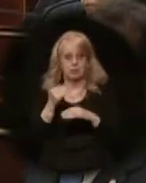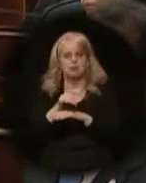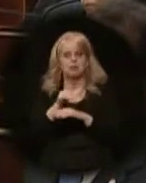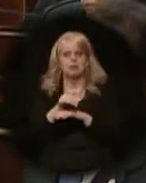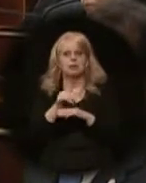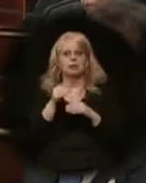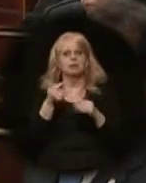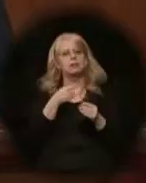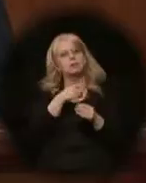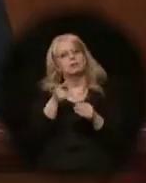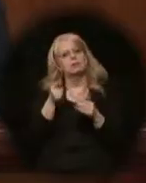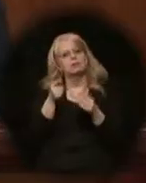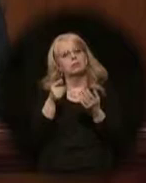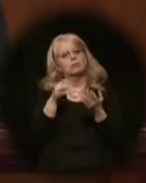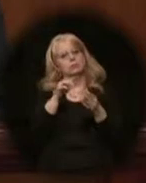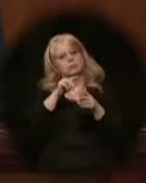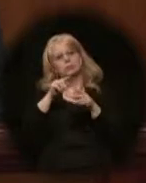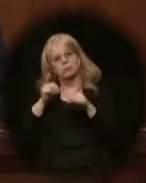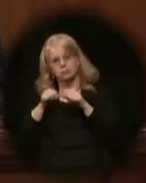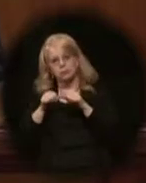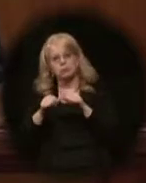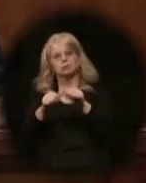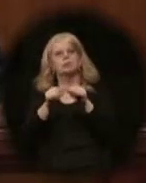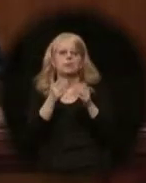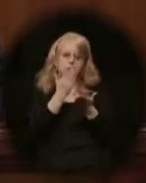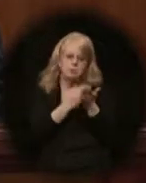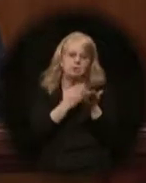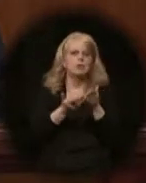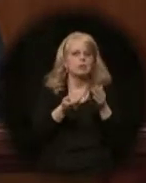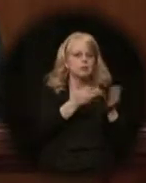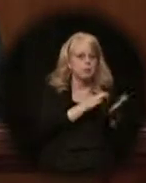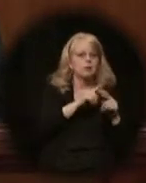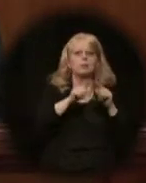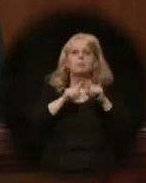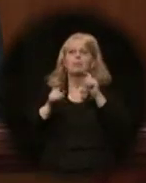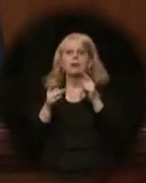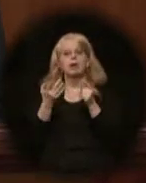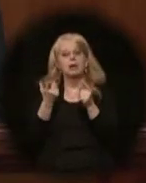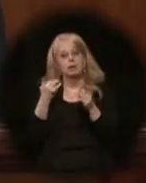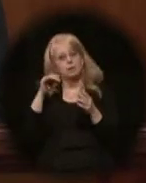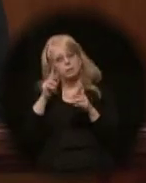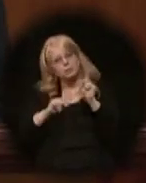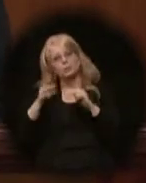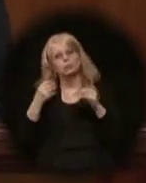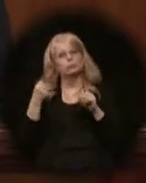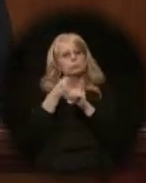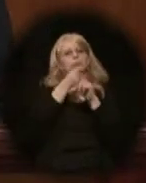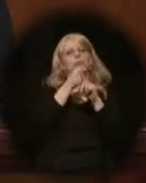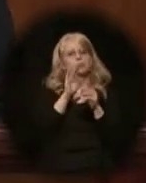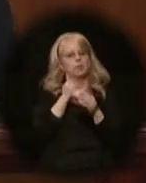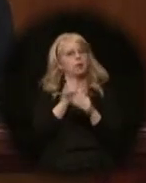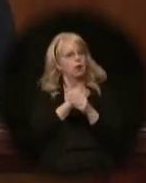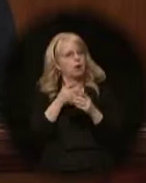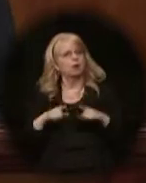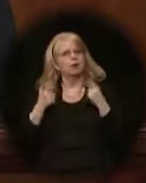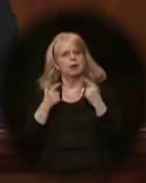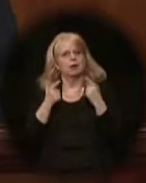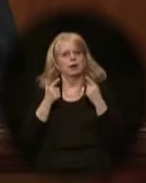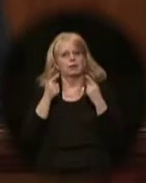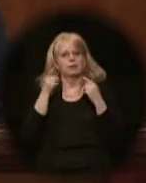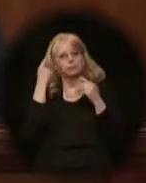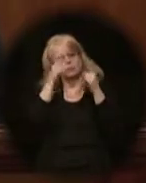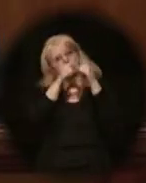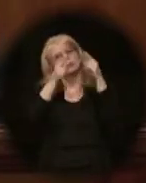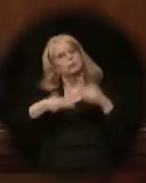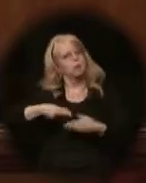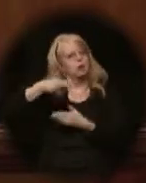from those we lost to those still living profoundly impactful lives, they set the bar very high. Now it's